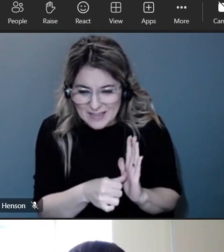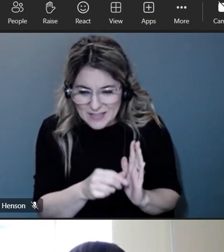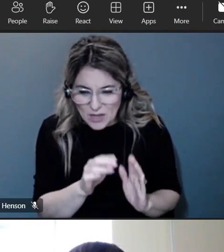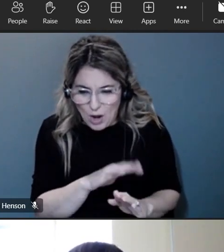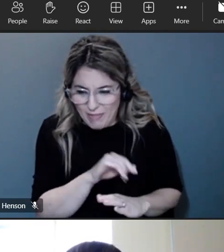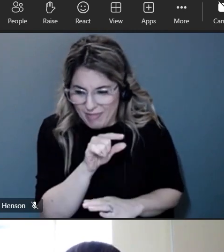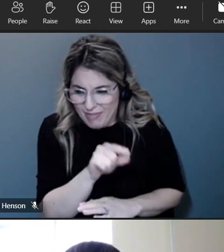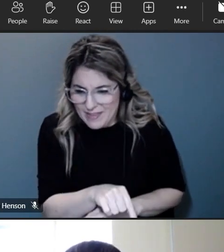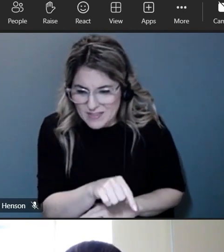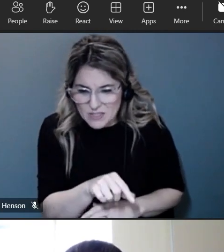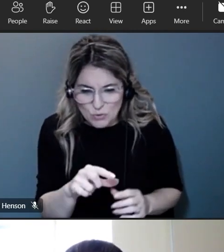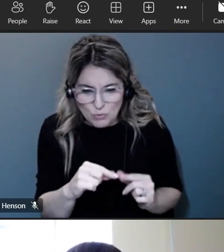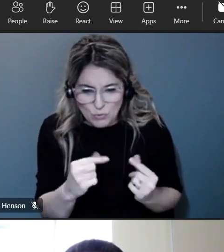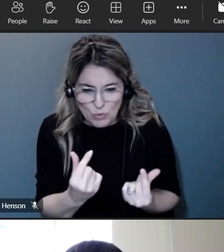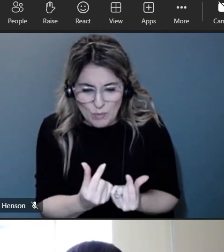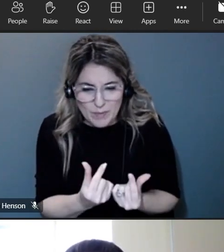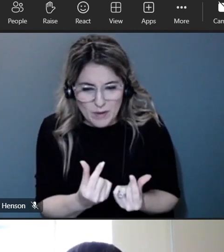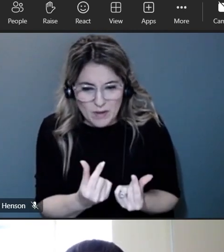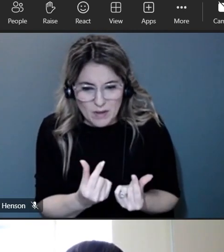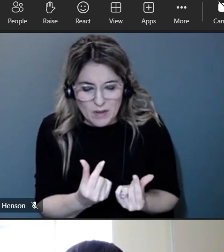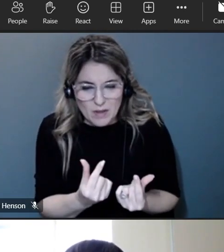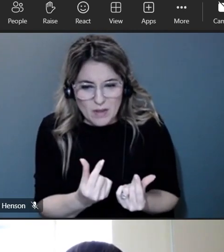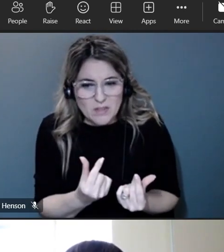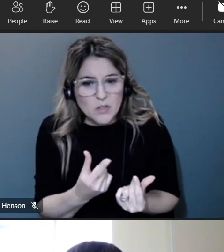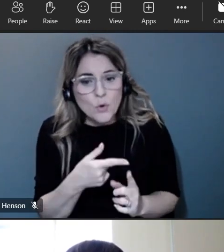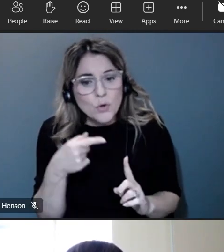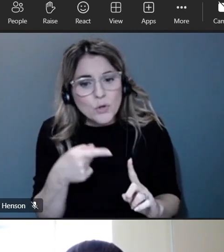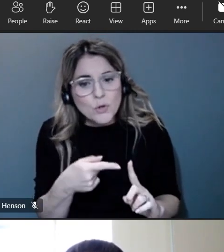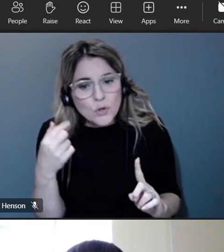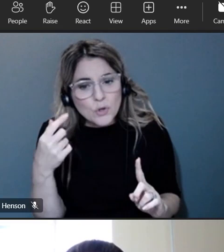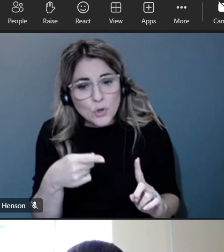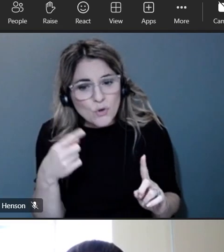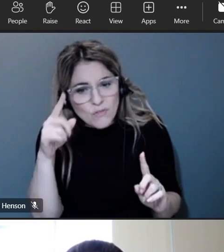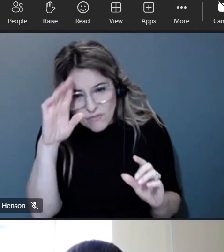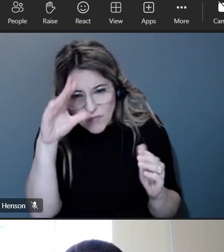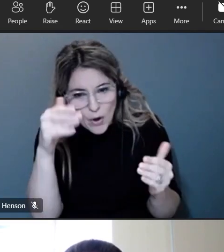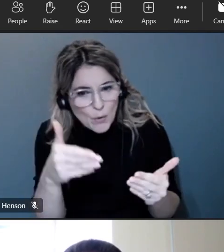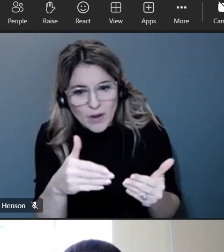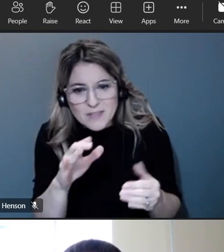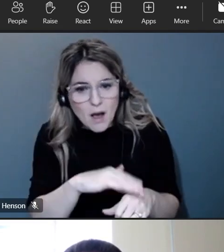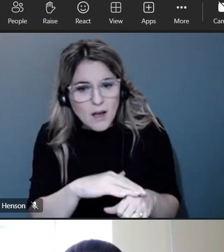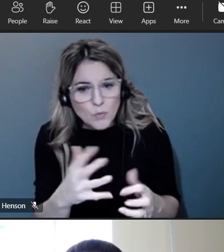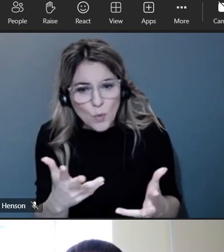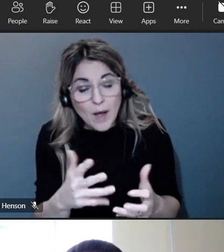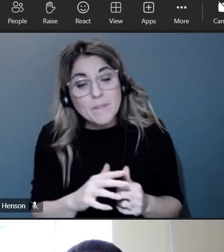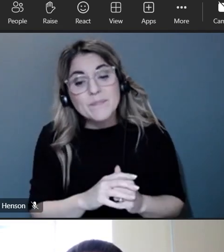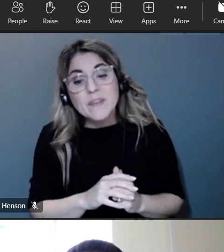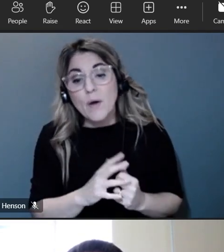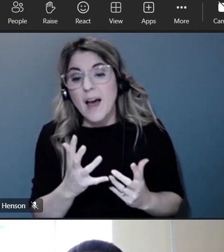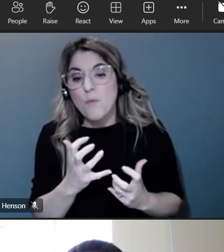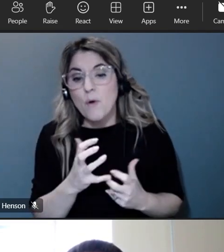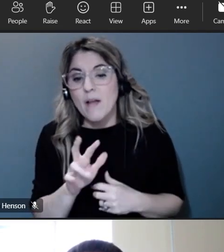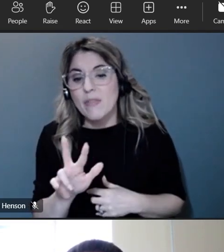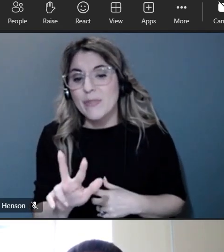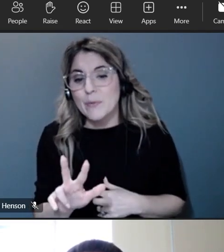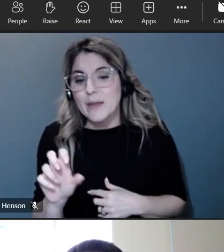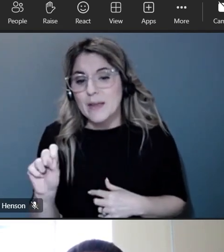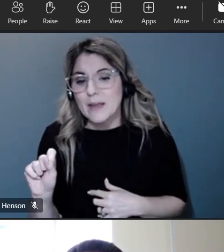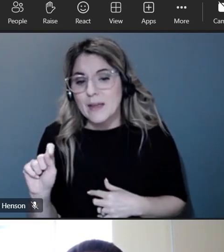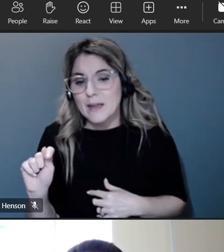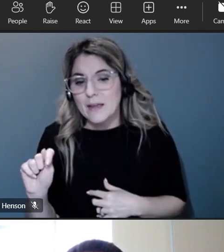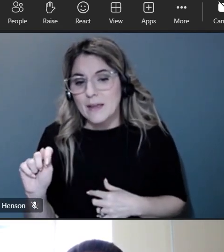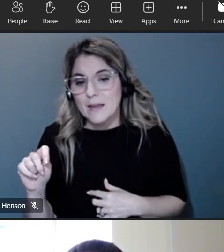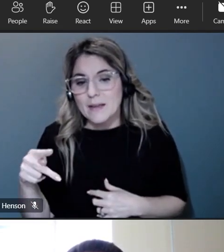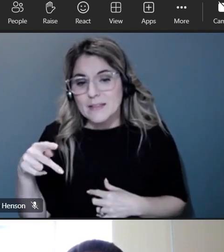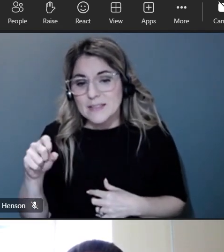what it is you you want to focus on um so i think what i'd like to do is kind of do three steps one is